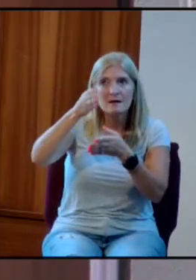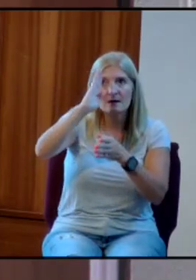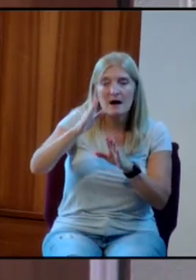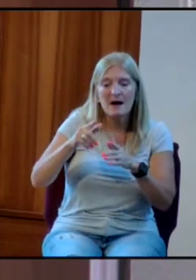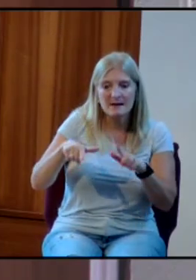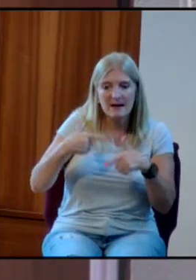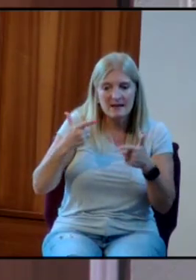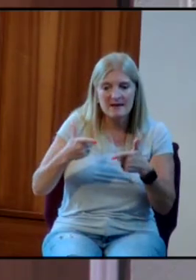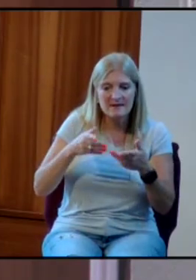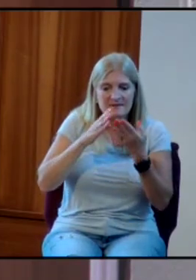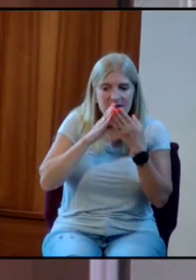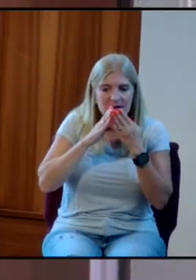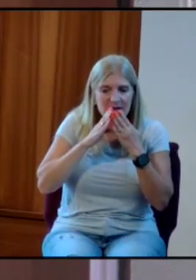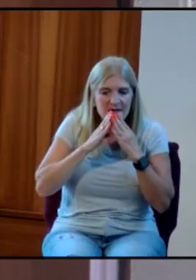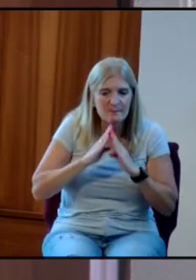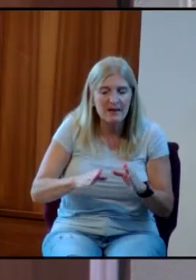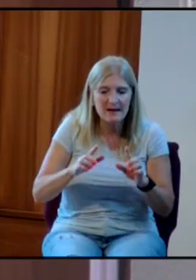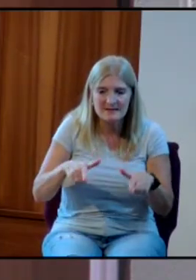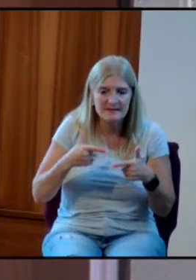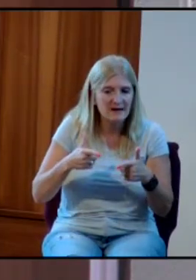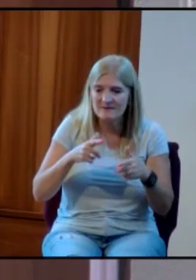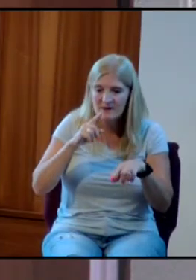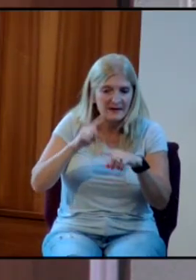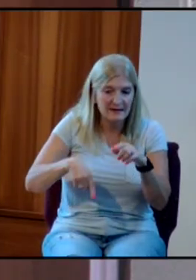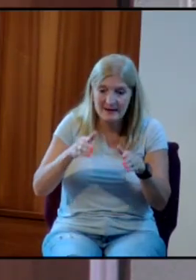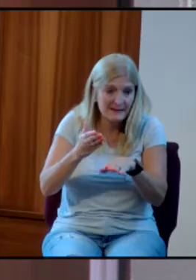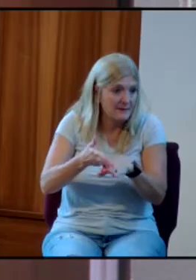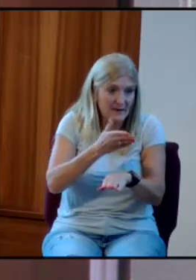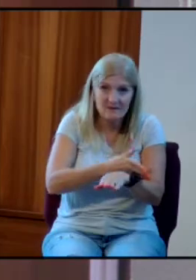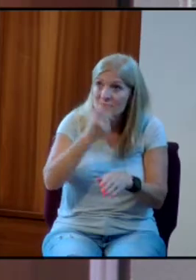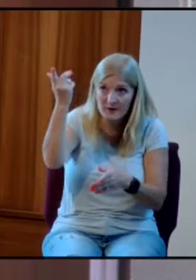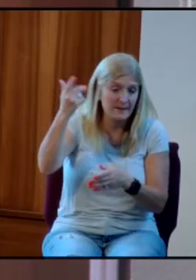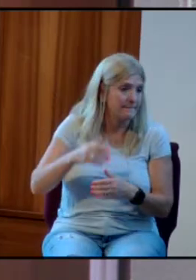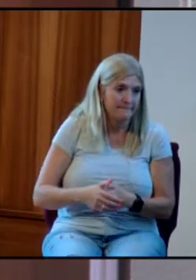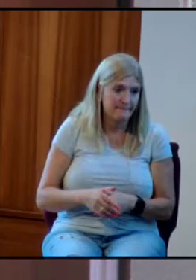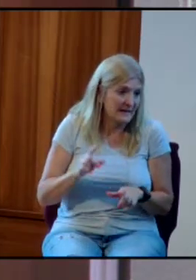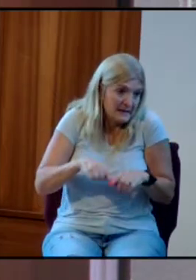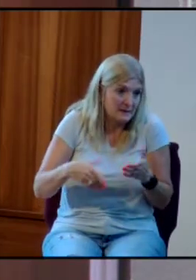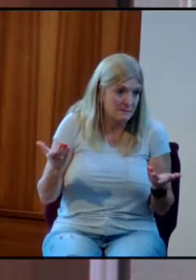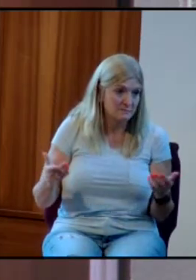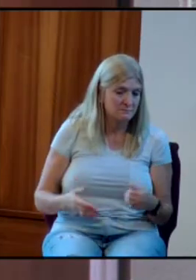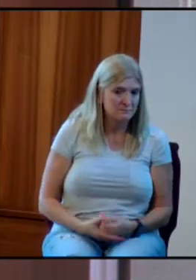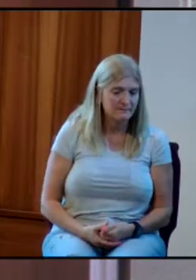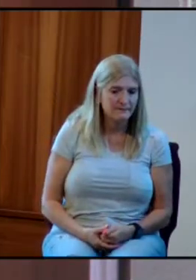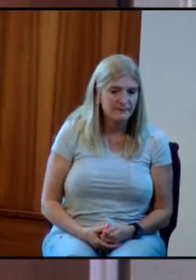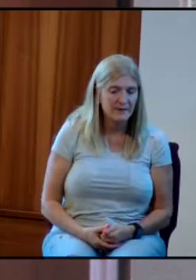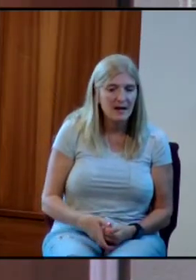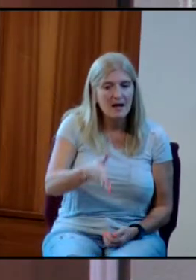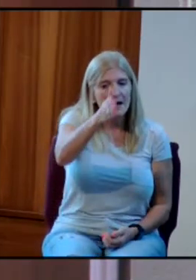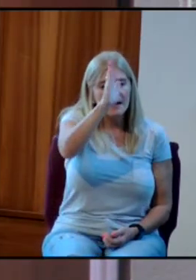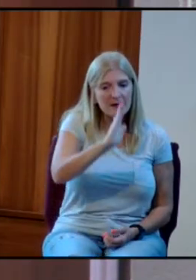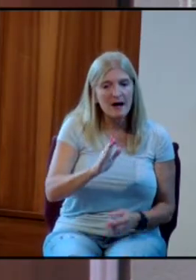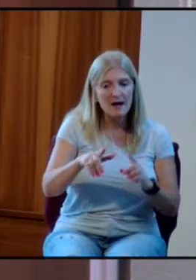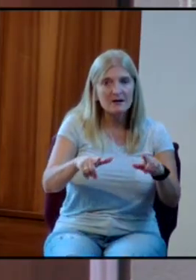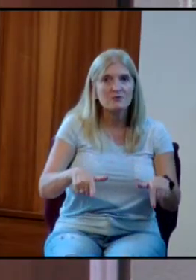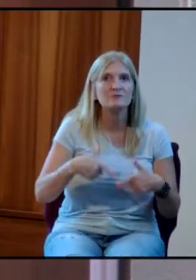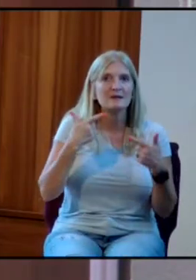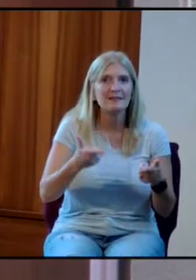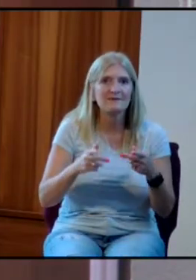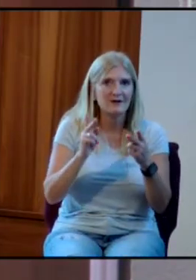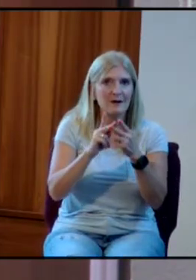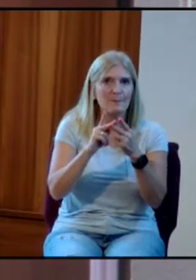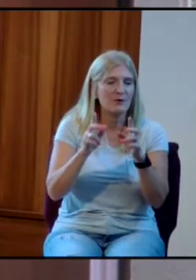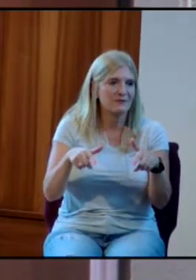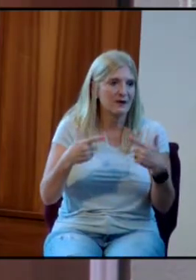that is impossible for it to get any better. And the God who is living the impossibly perfect